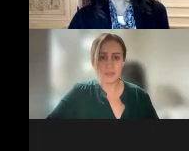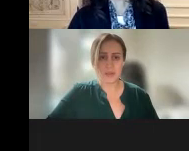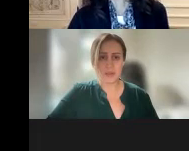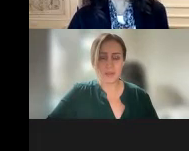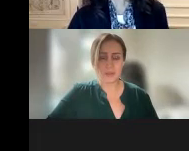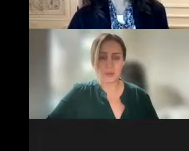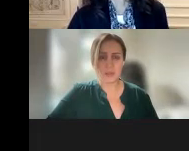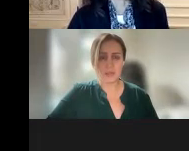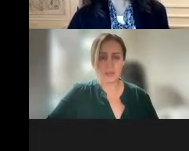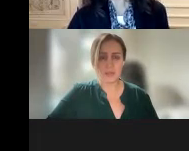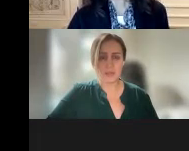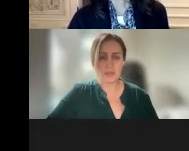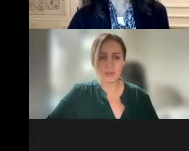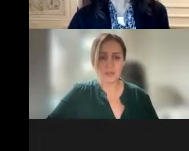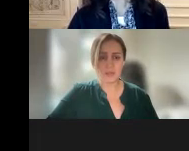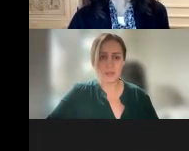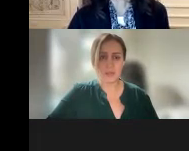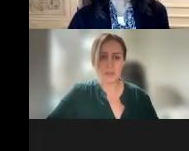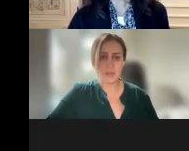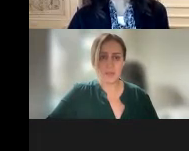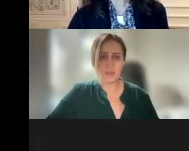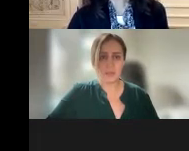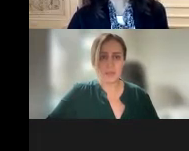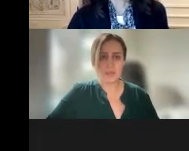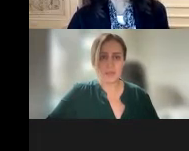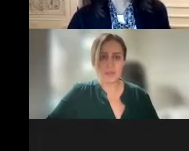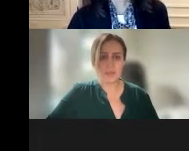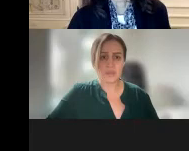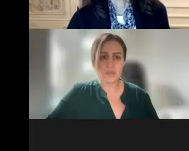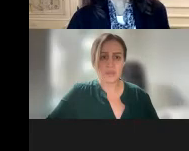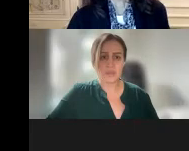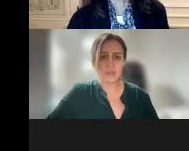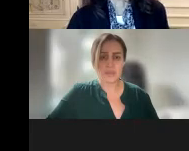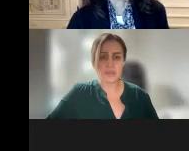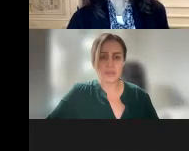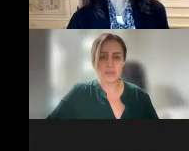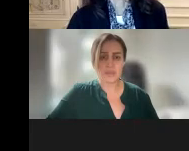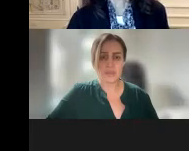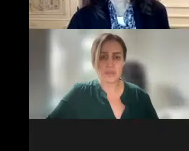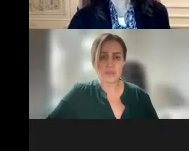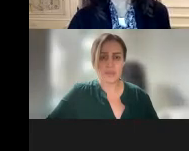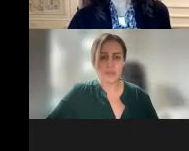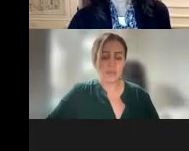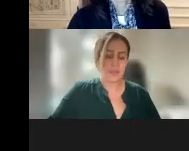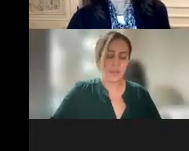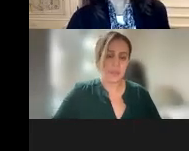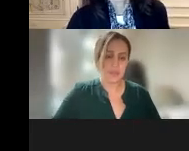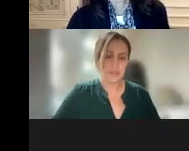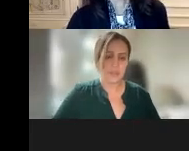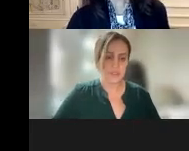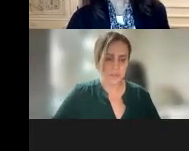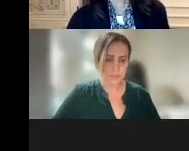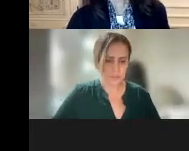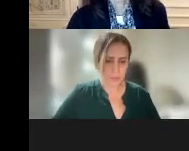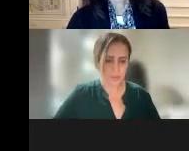said with this small group that we can certainly go over the two minute mark once we've been through the first round of